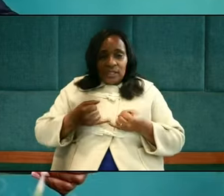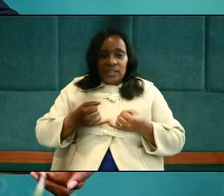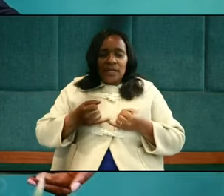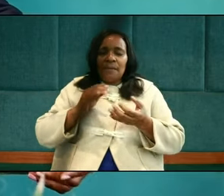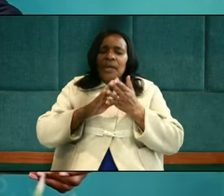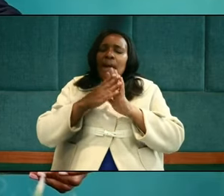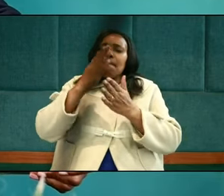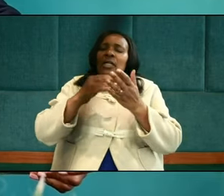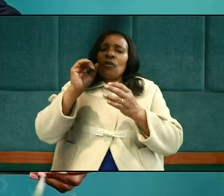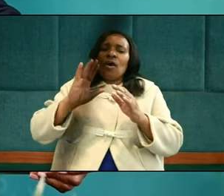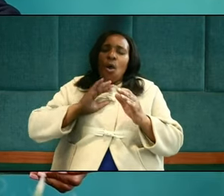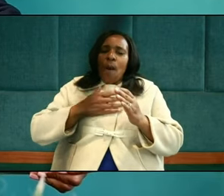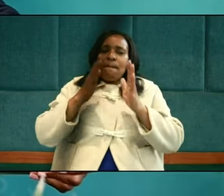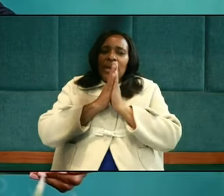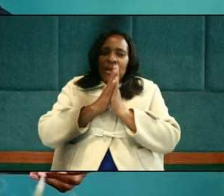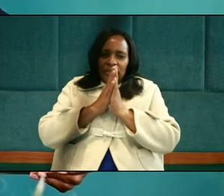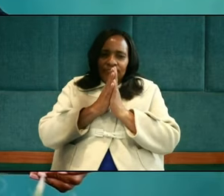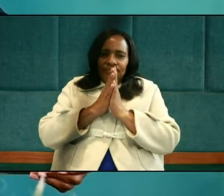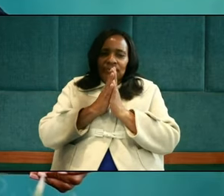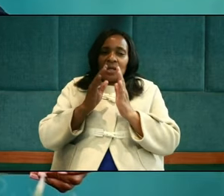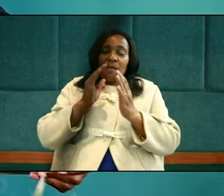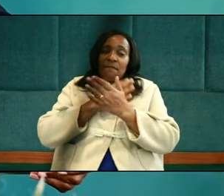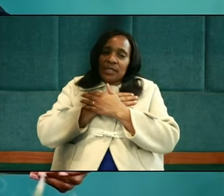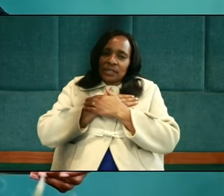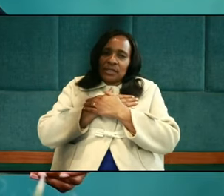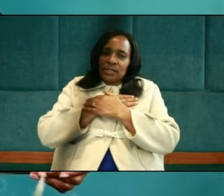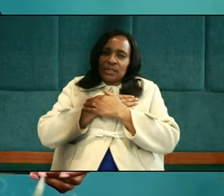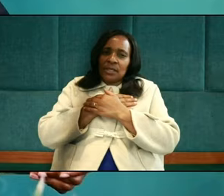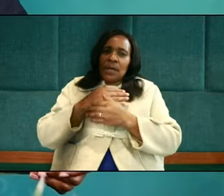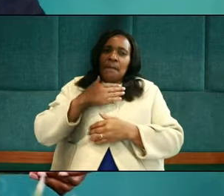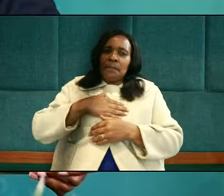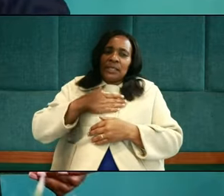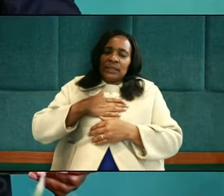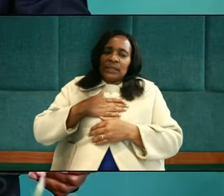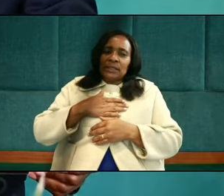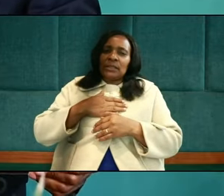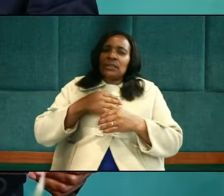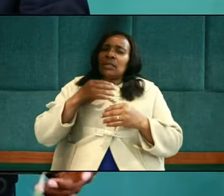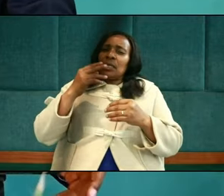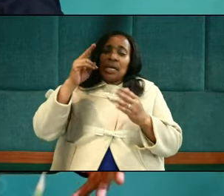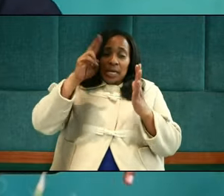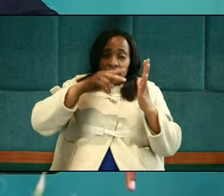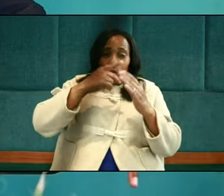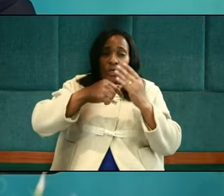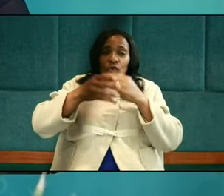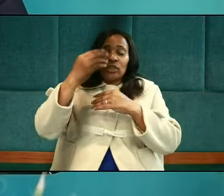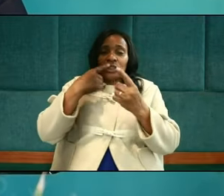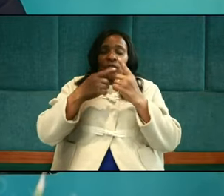be a part of our prayer session. Oh, friends, please don't miss what God is saying to us today.